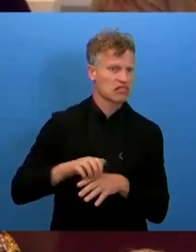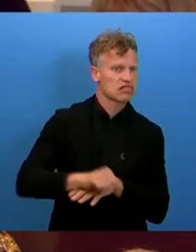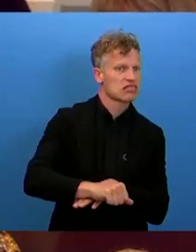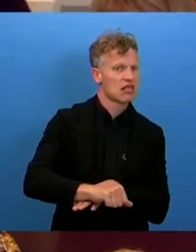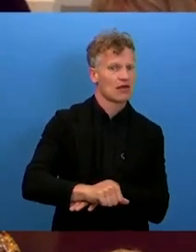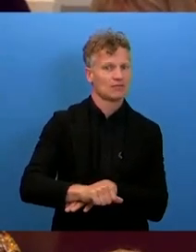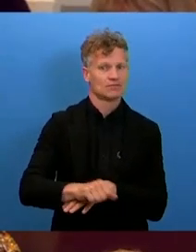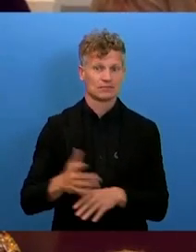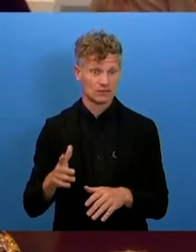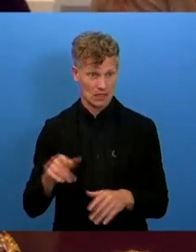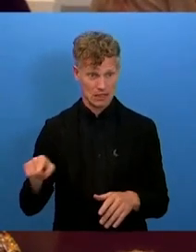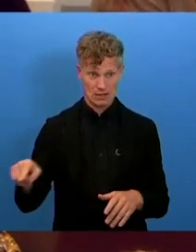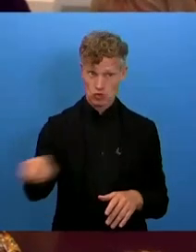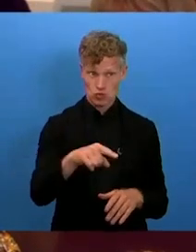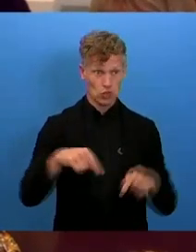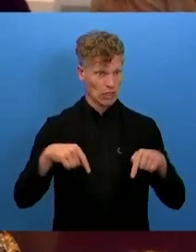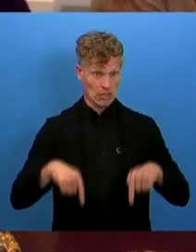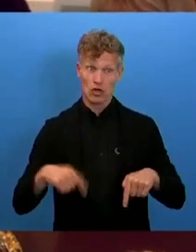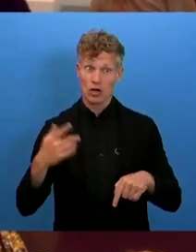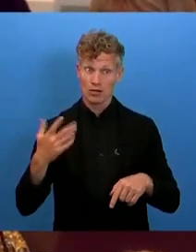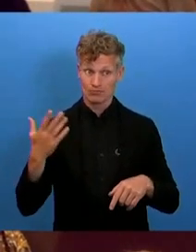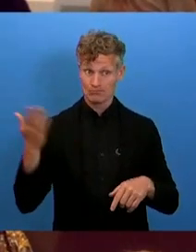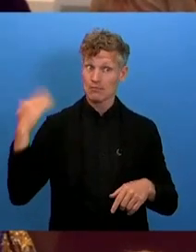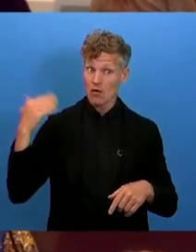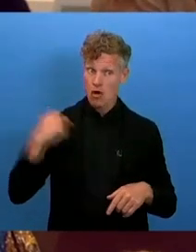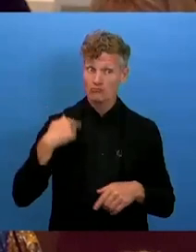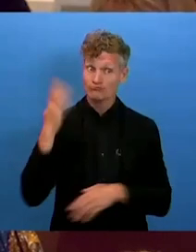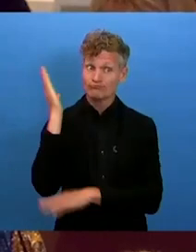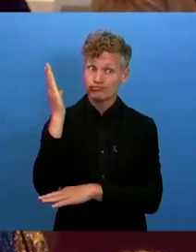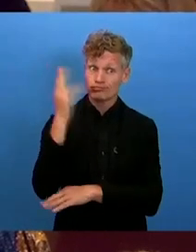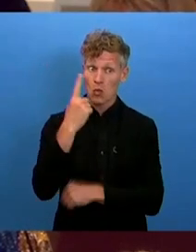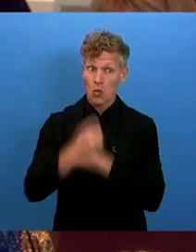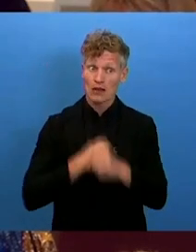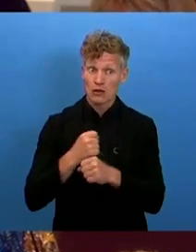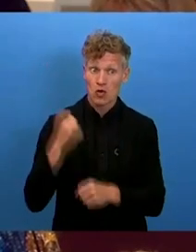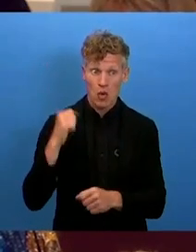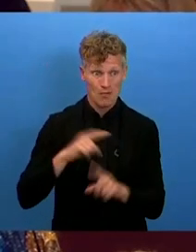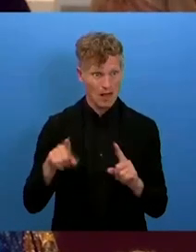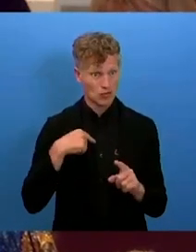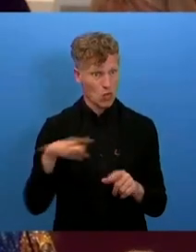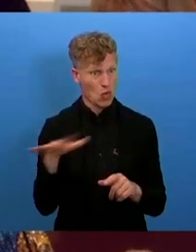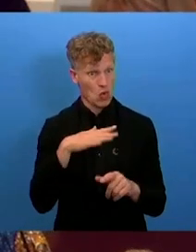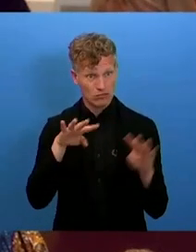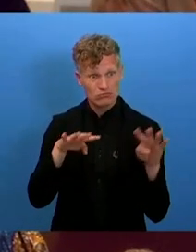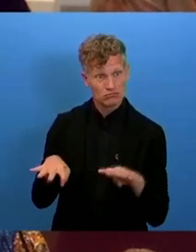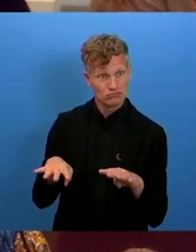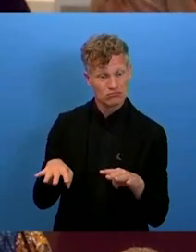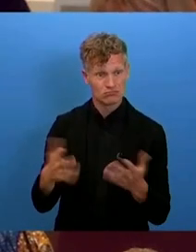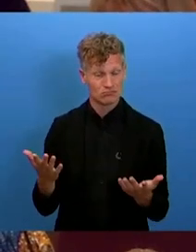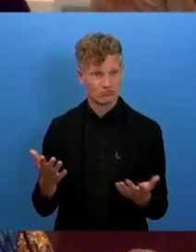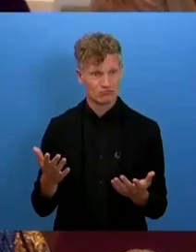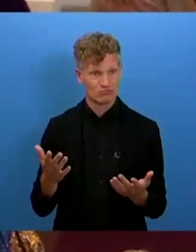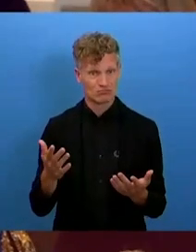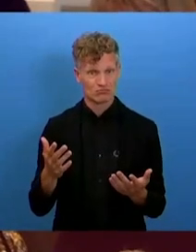were witnesses of my complaint and also you saw the ethnic cleansing of my population and that's not. And we have seen the